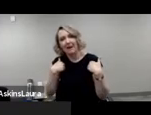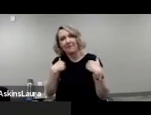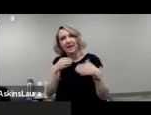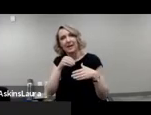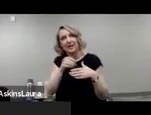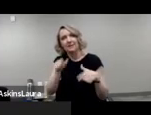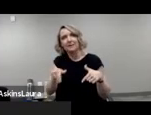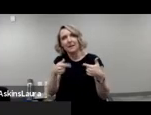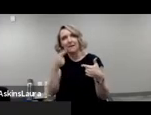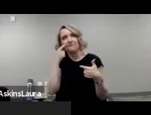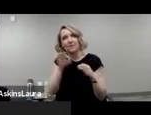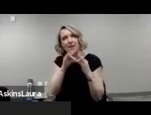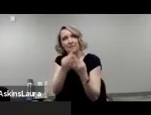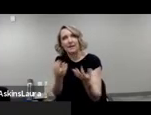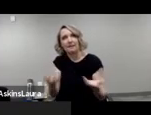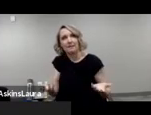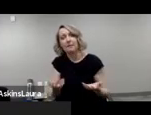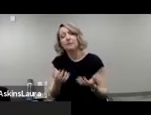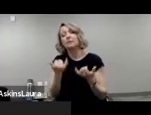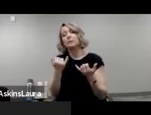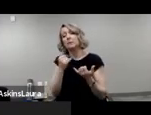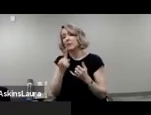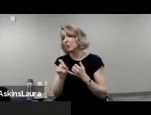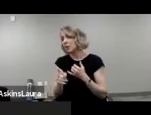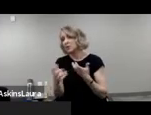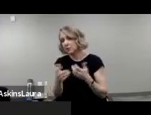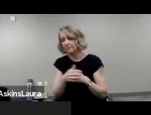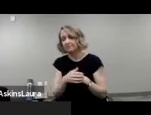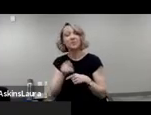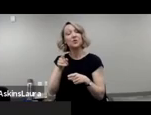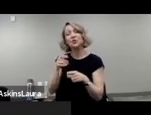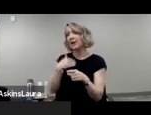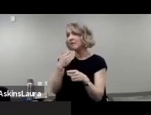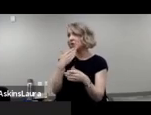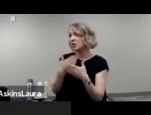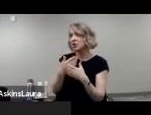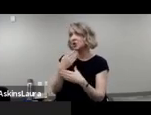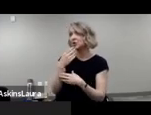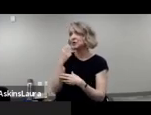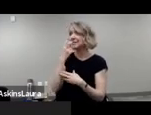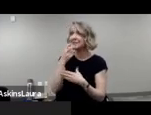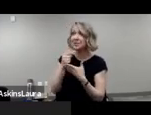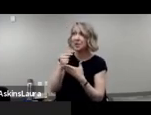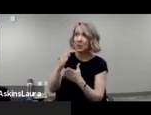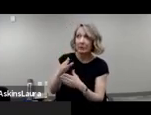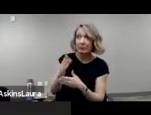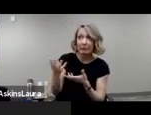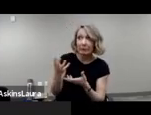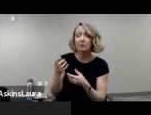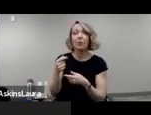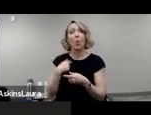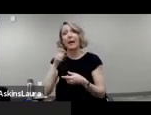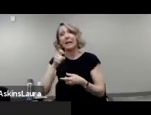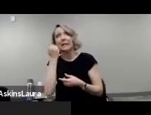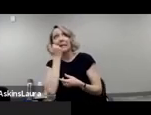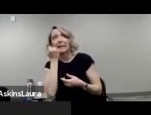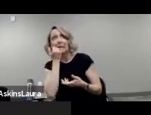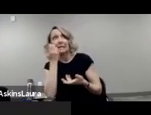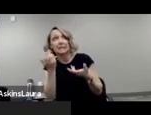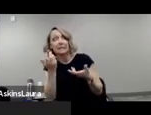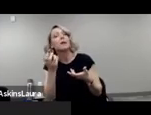families. Now the questions are, you know, do you have a good speech therapist? Or, you know, I need a dentist.